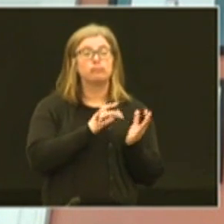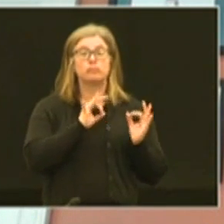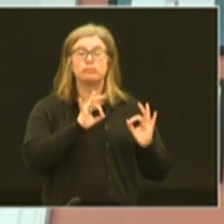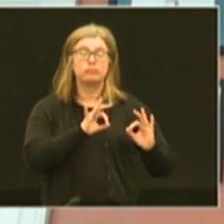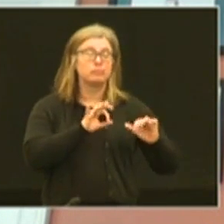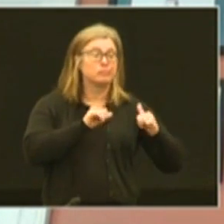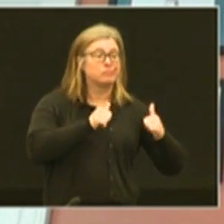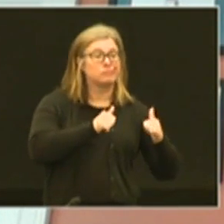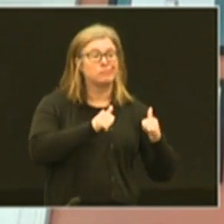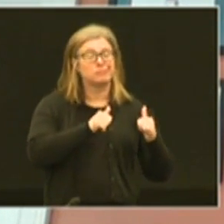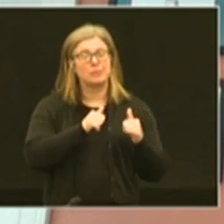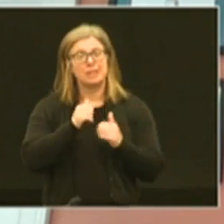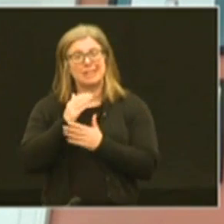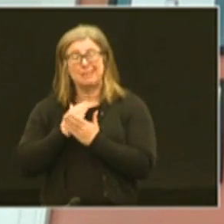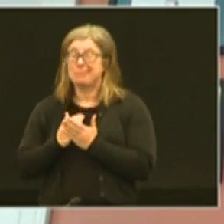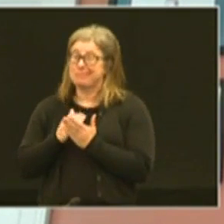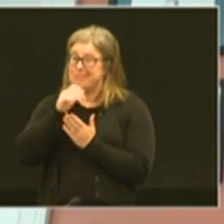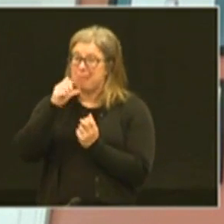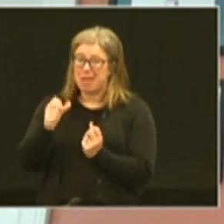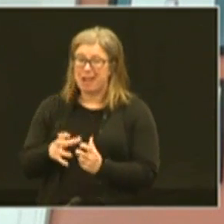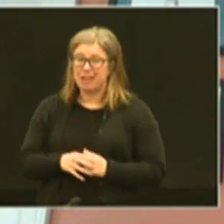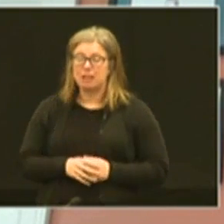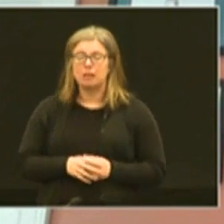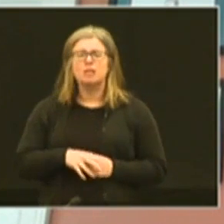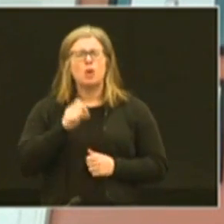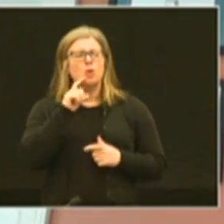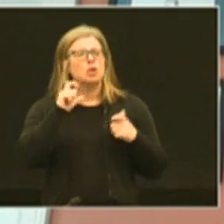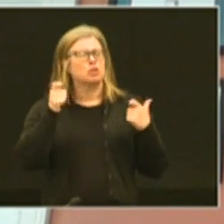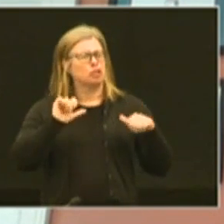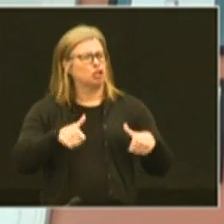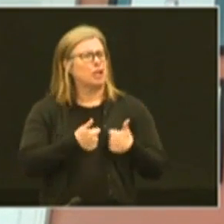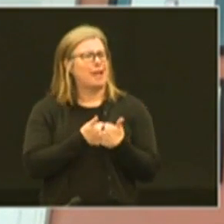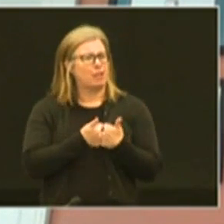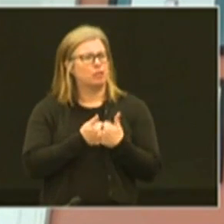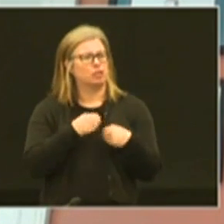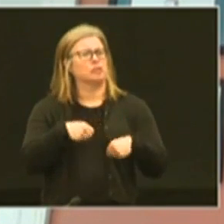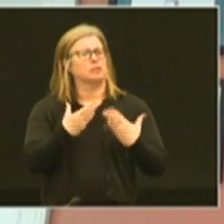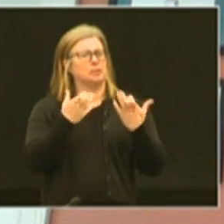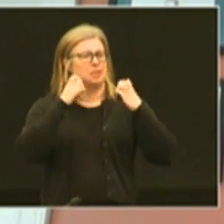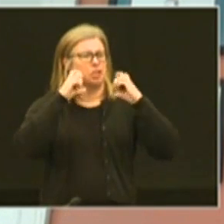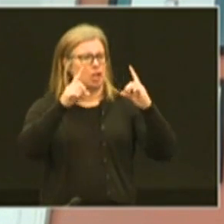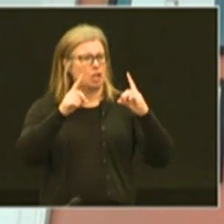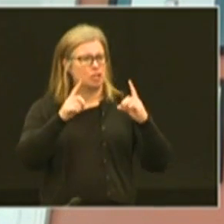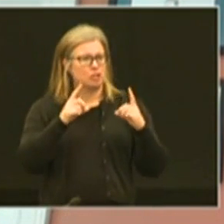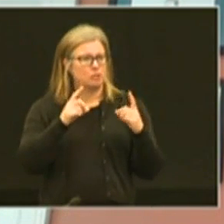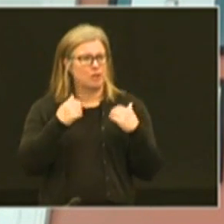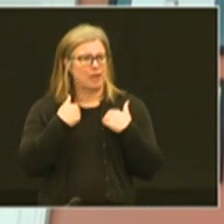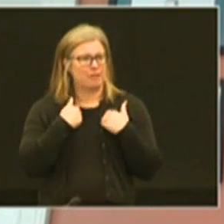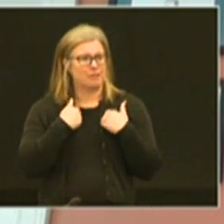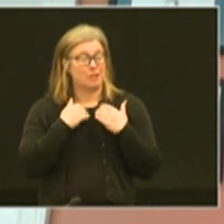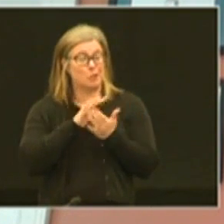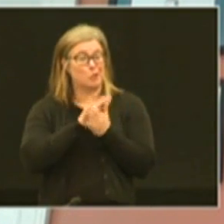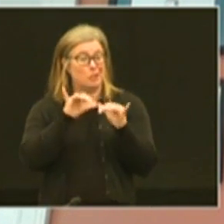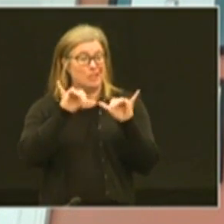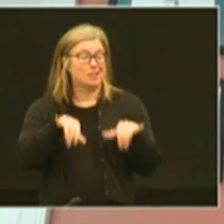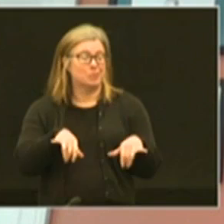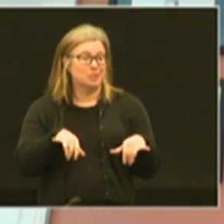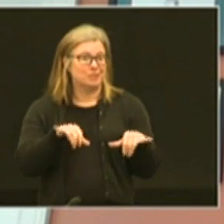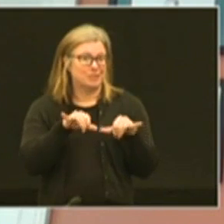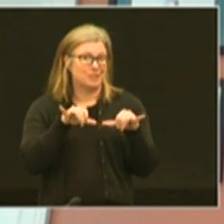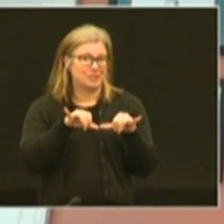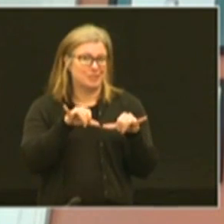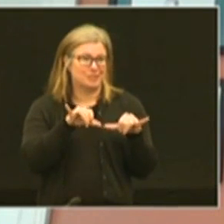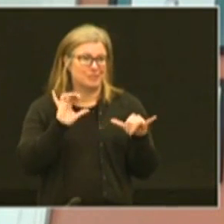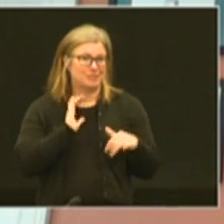world, some come with not so many. So there's just a huge challenge in delivering education when you've got a school system the